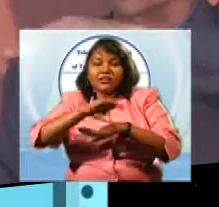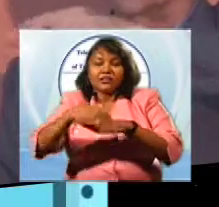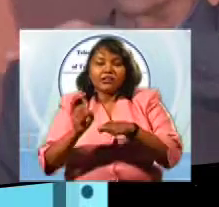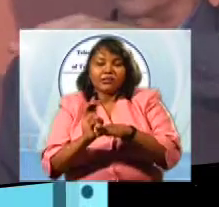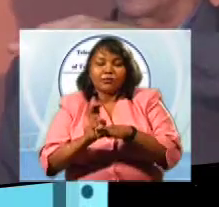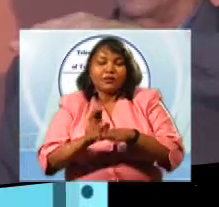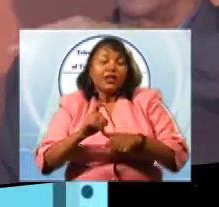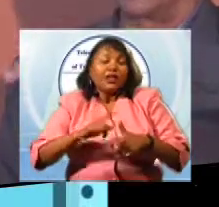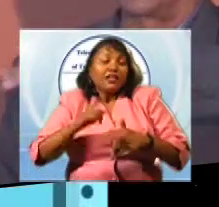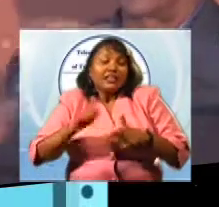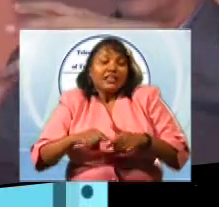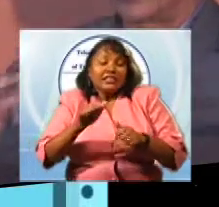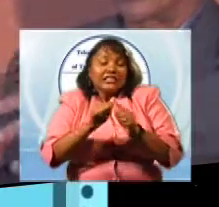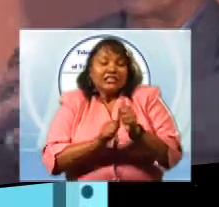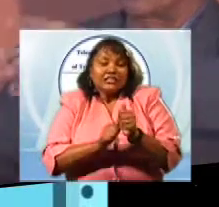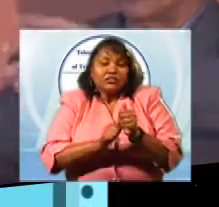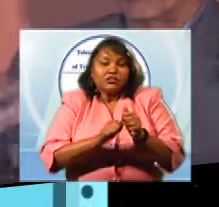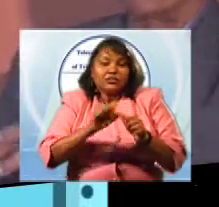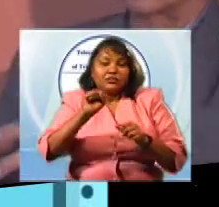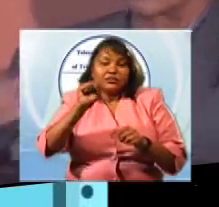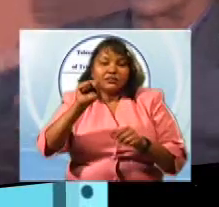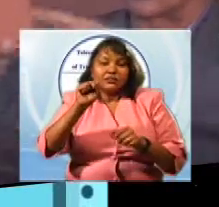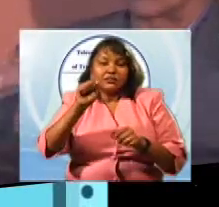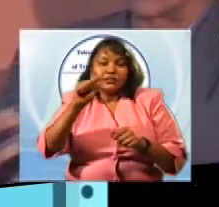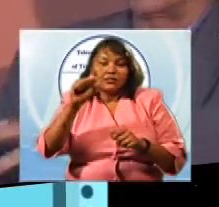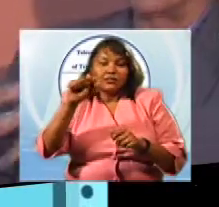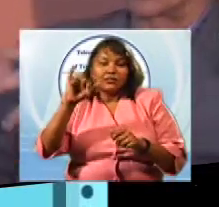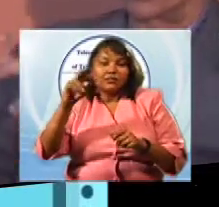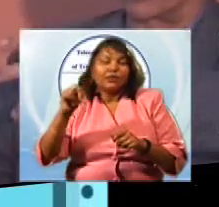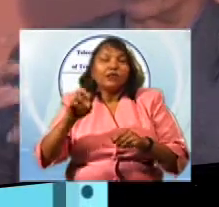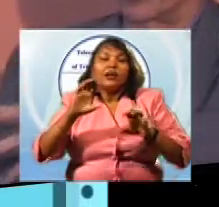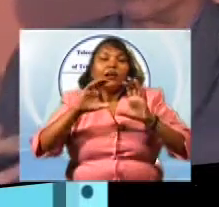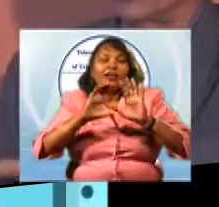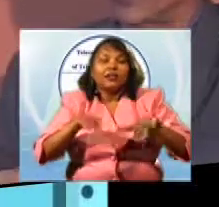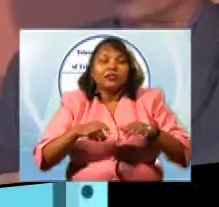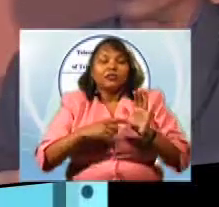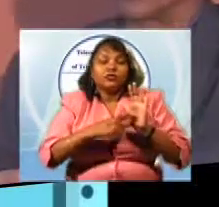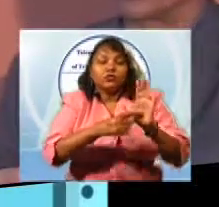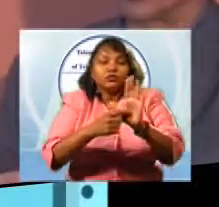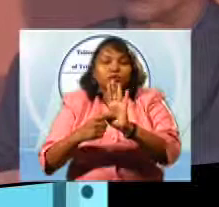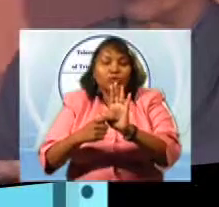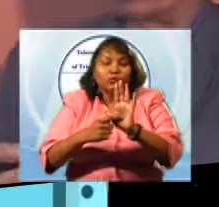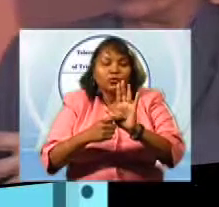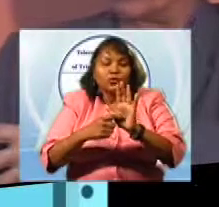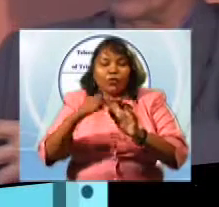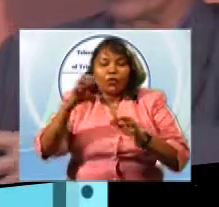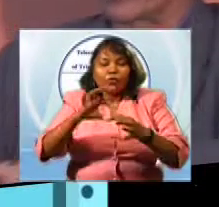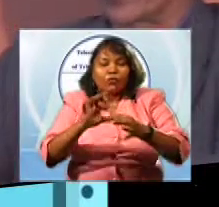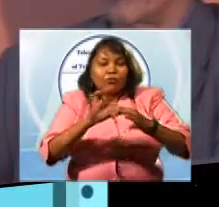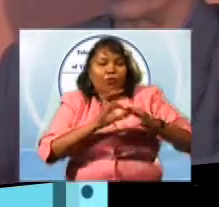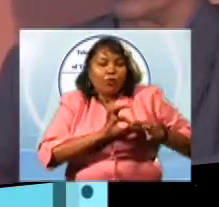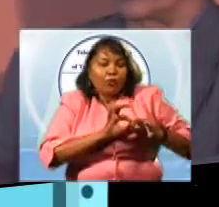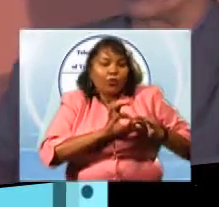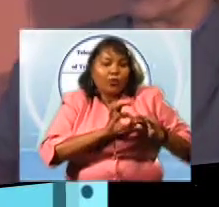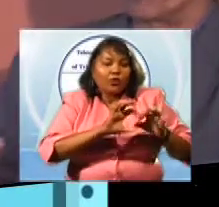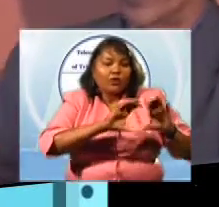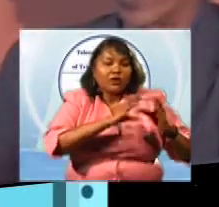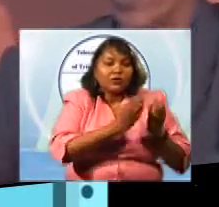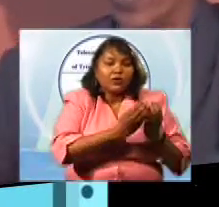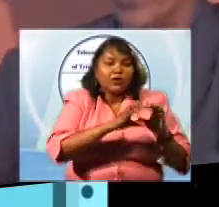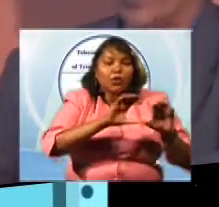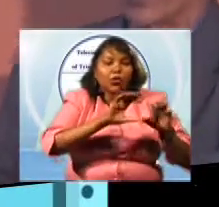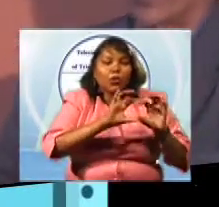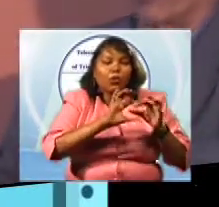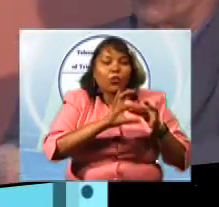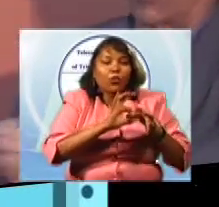a little more local in that they would be representing what's going on in the communities, what people have discovered about the